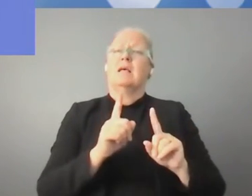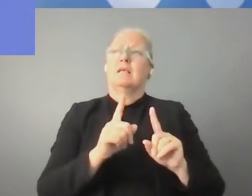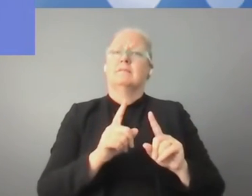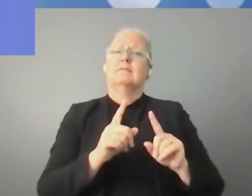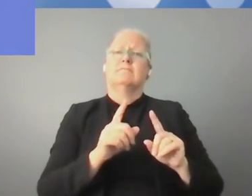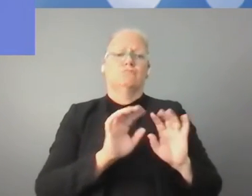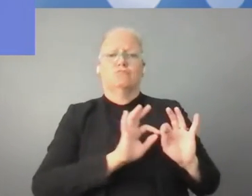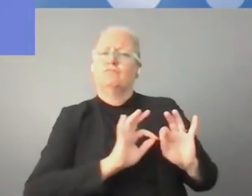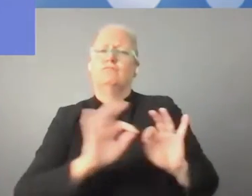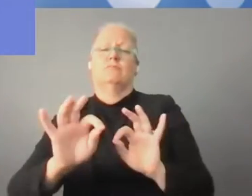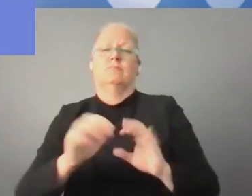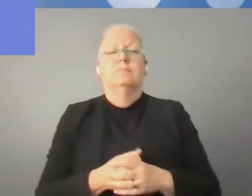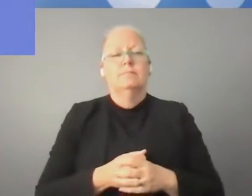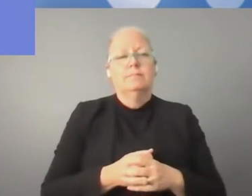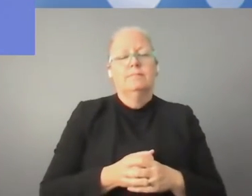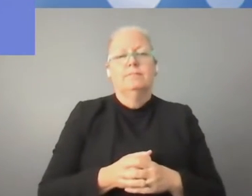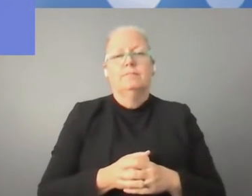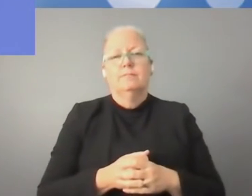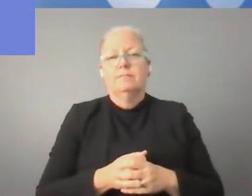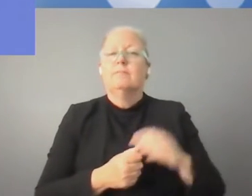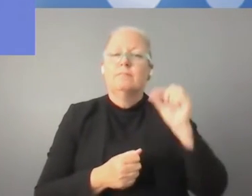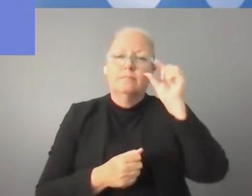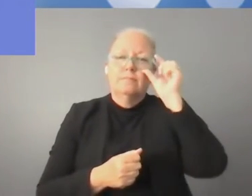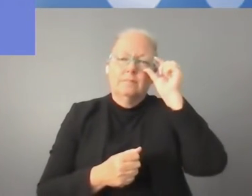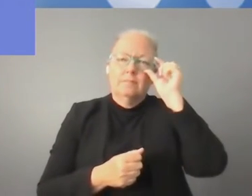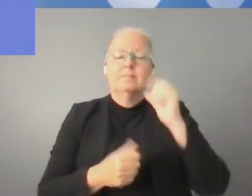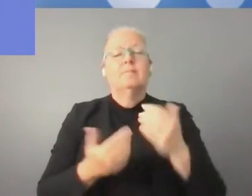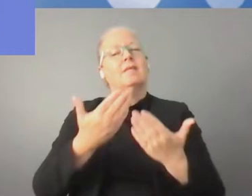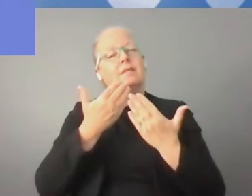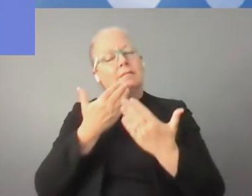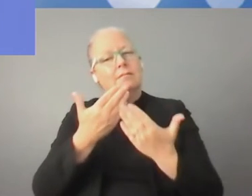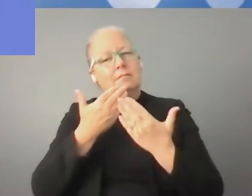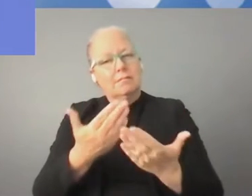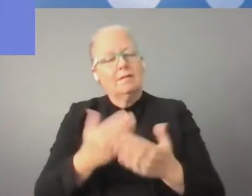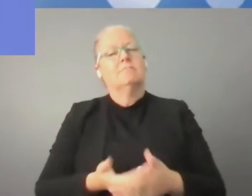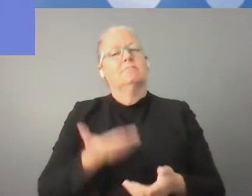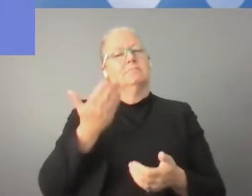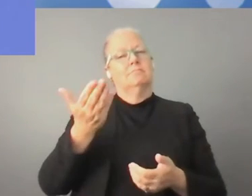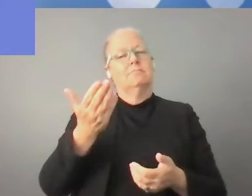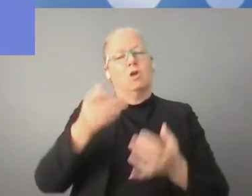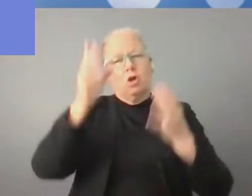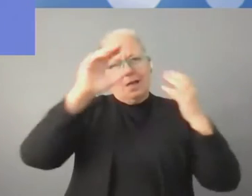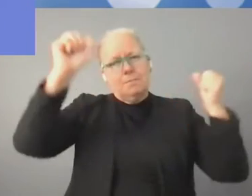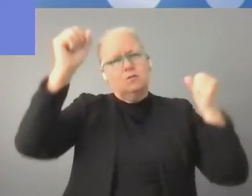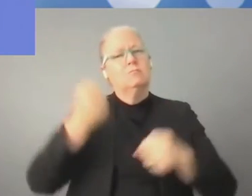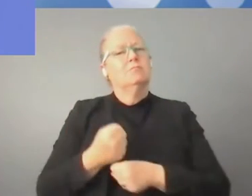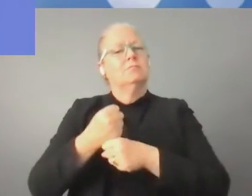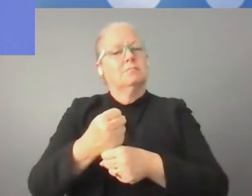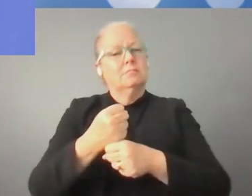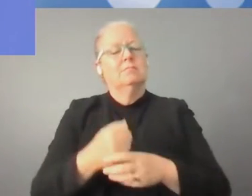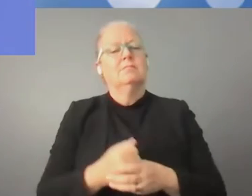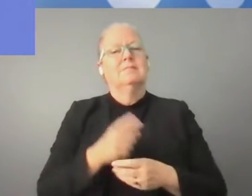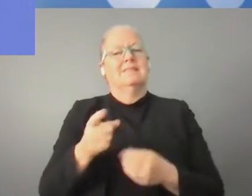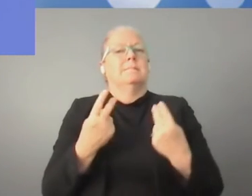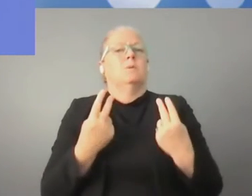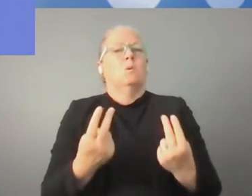Thank you, Ambassador. Ambassador. So, it's really important to regulate, but always not to over-regulate, because it may slow down the innovation